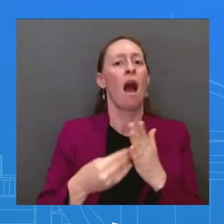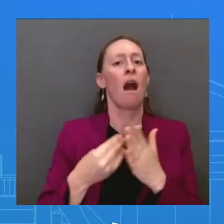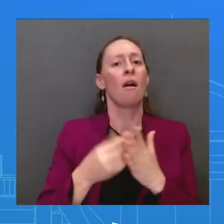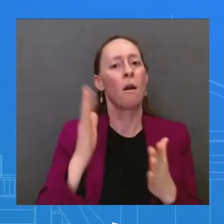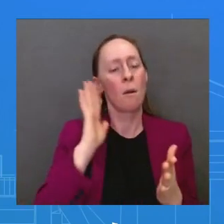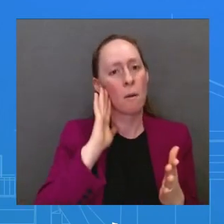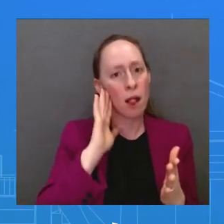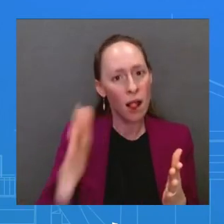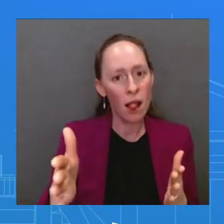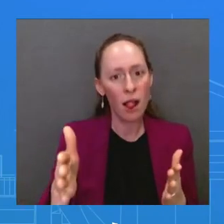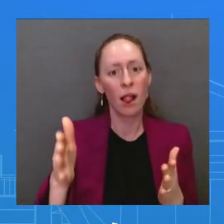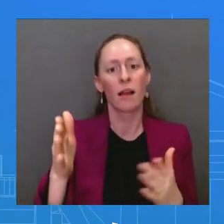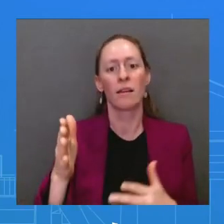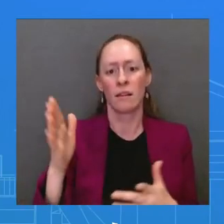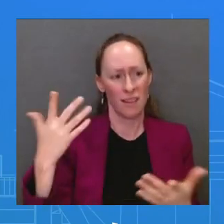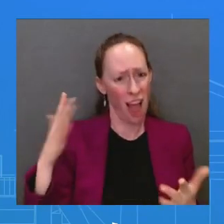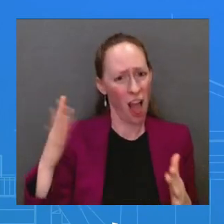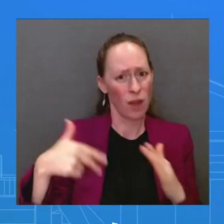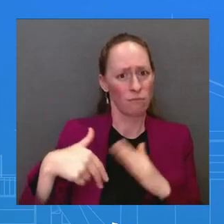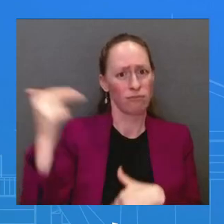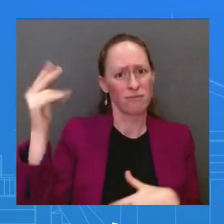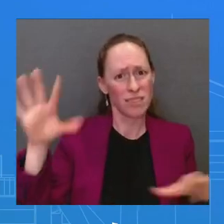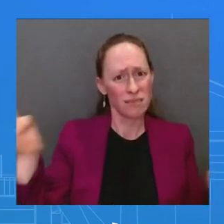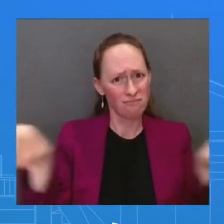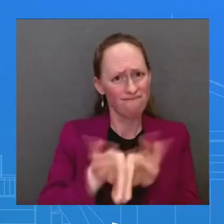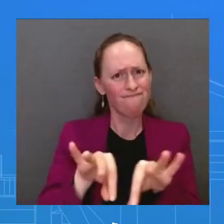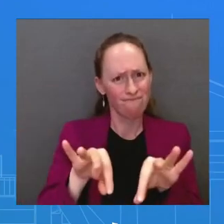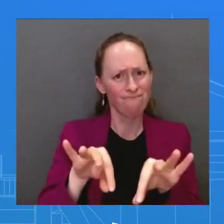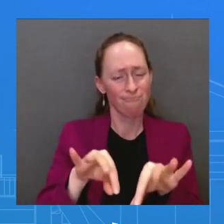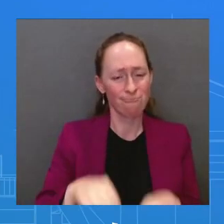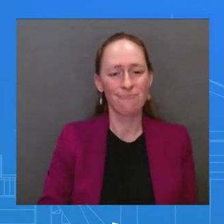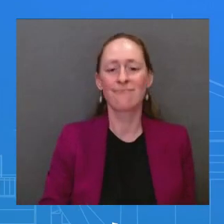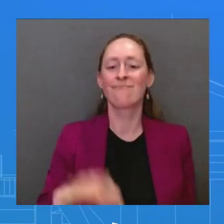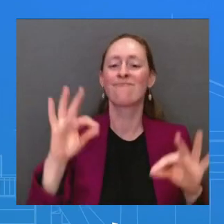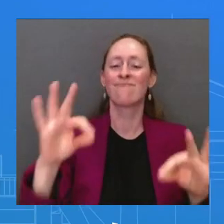bionomics is so important. Guys, I will see you tomorrow. Thank you very much. Thanks. MR. Thanks, Randy.